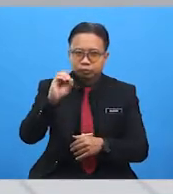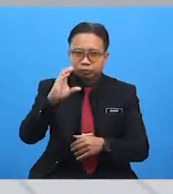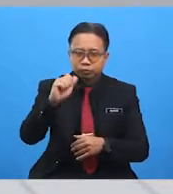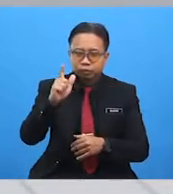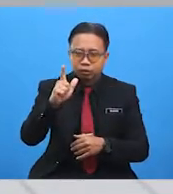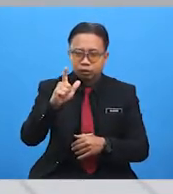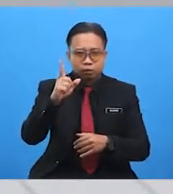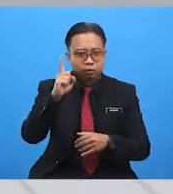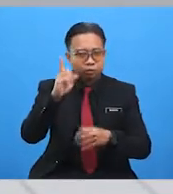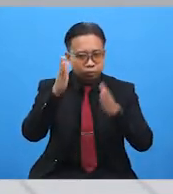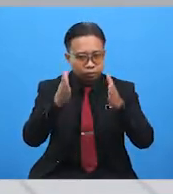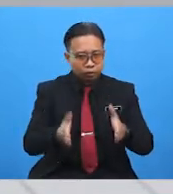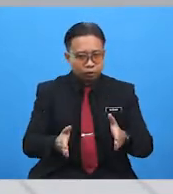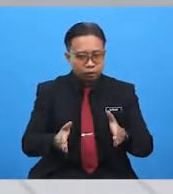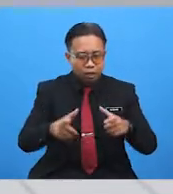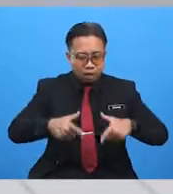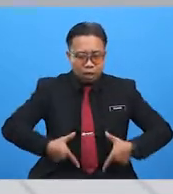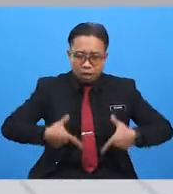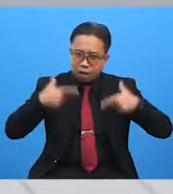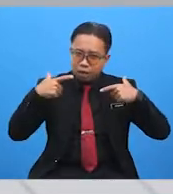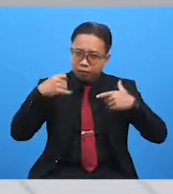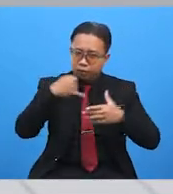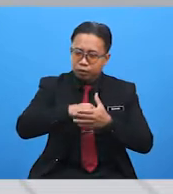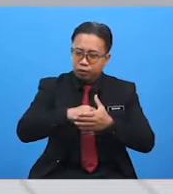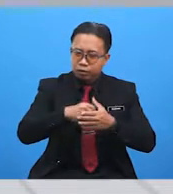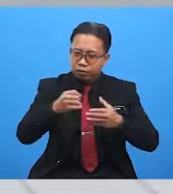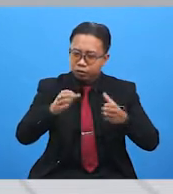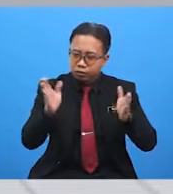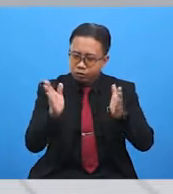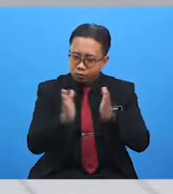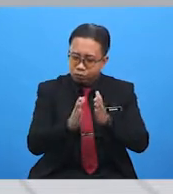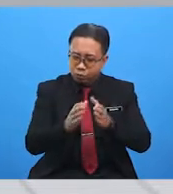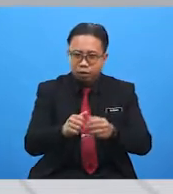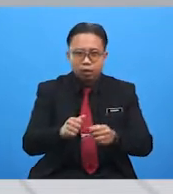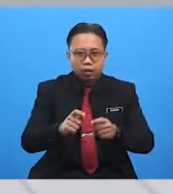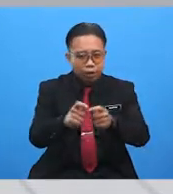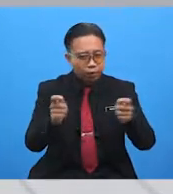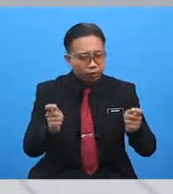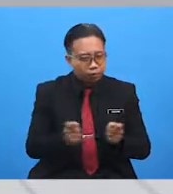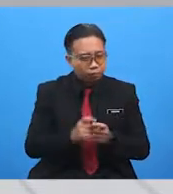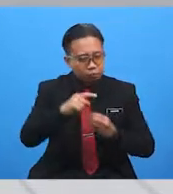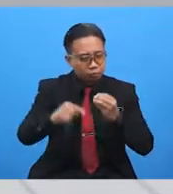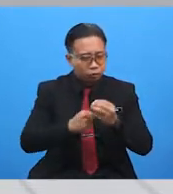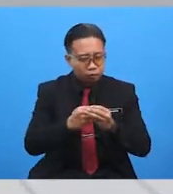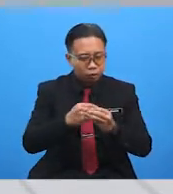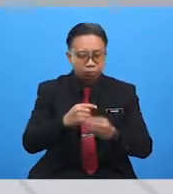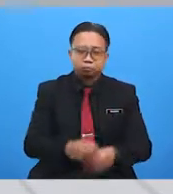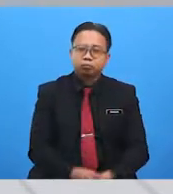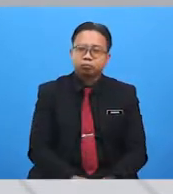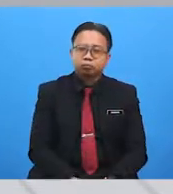person who lives in the particular small area that you are talking about. And for